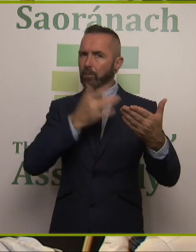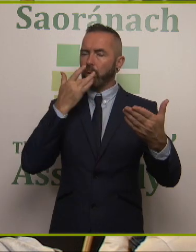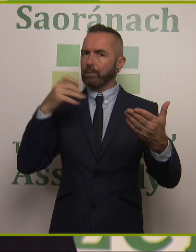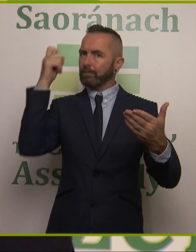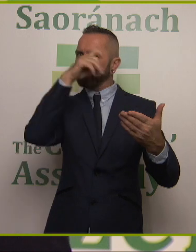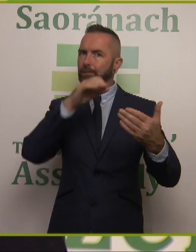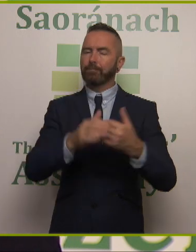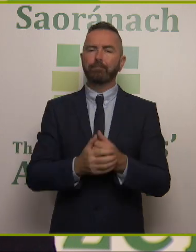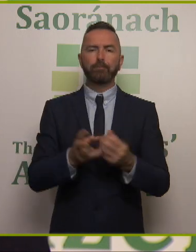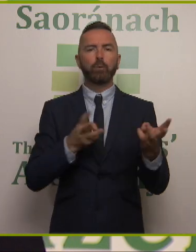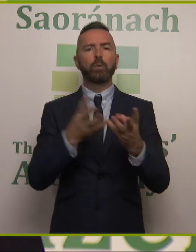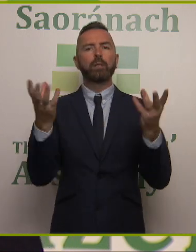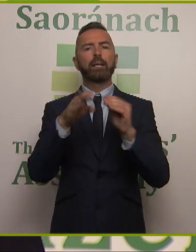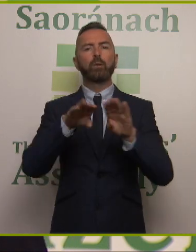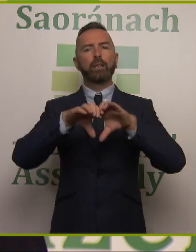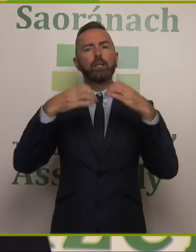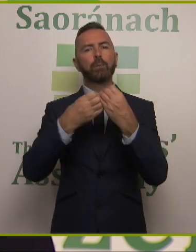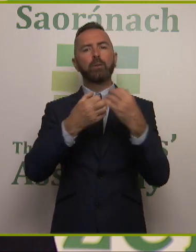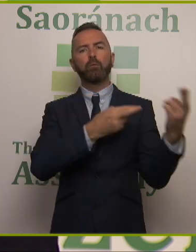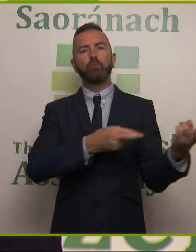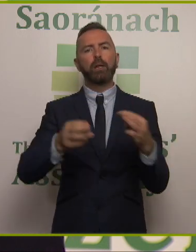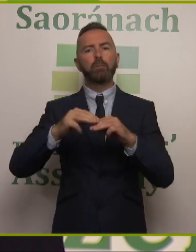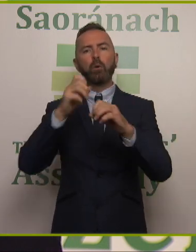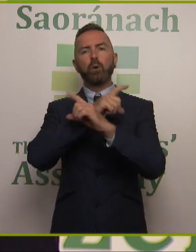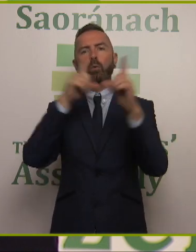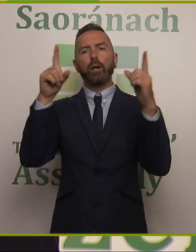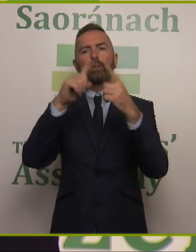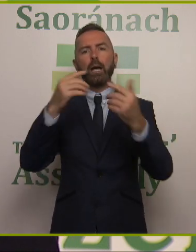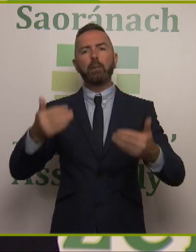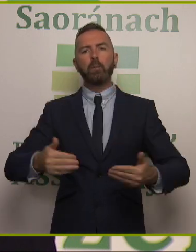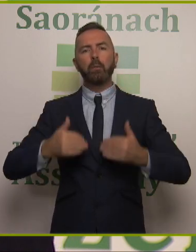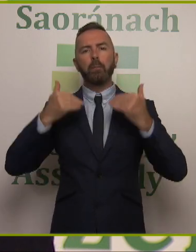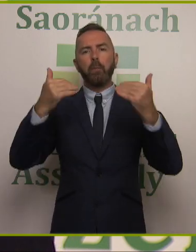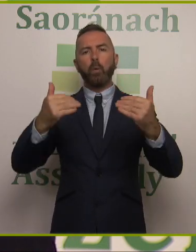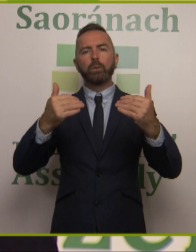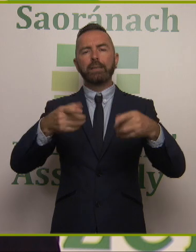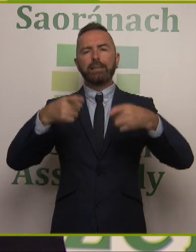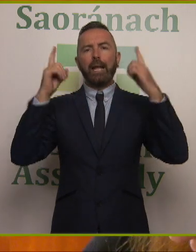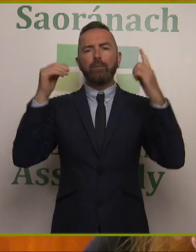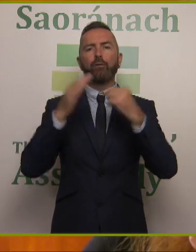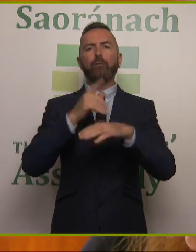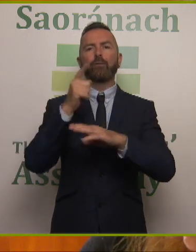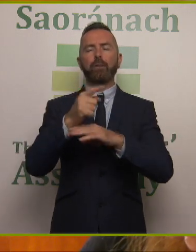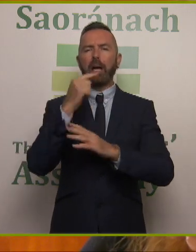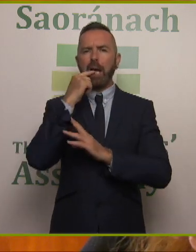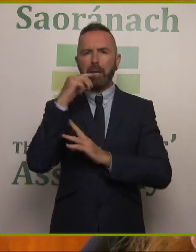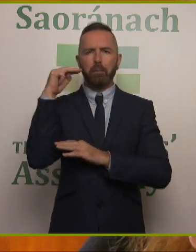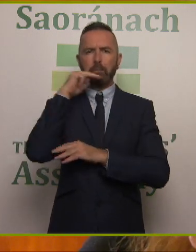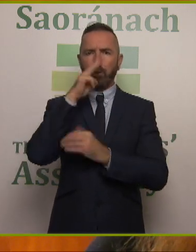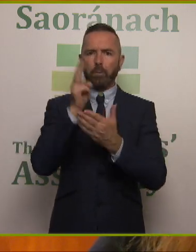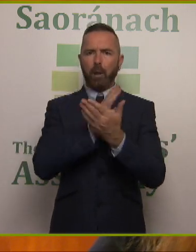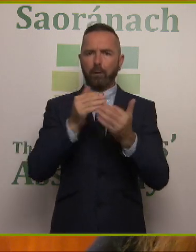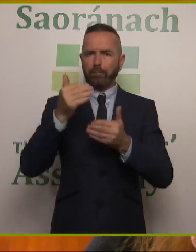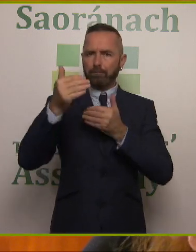Working with communities to raise awareness and promote the danger of pesticides to the environment is therefore an essential source protection